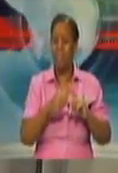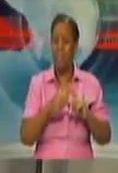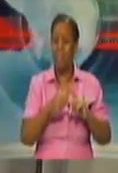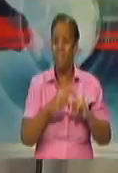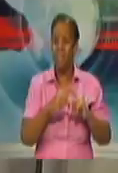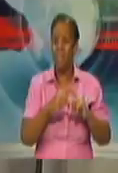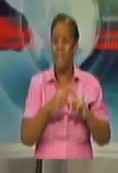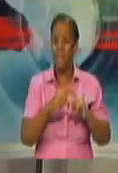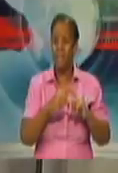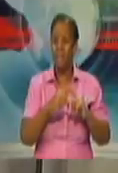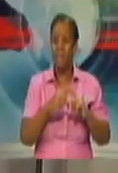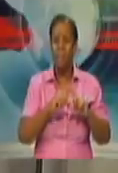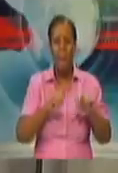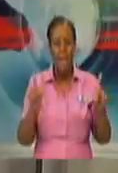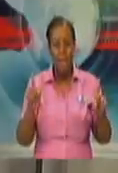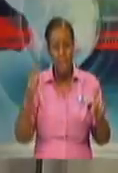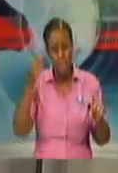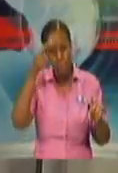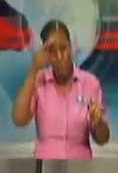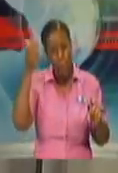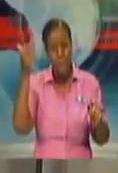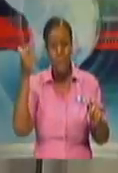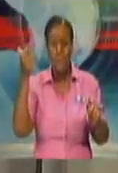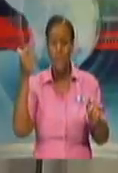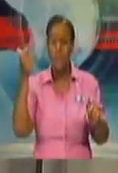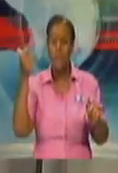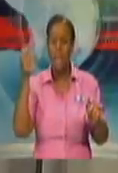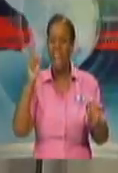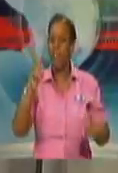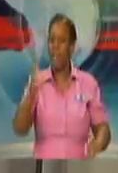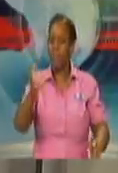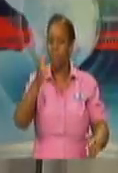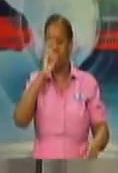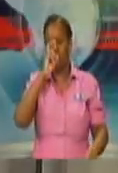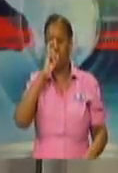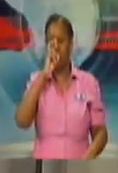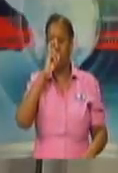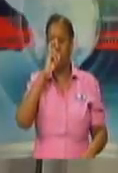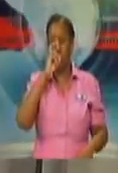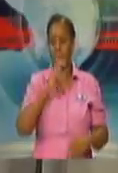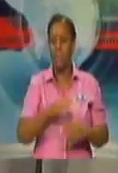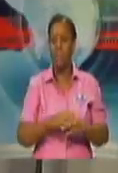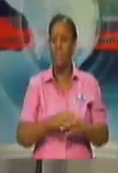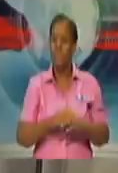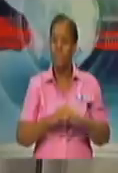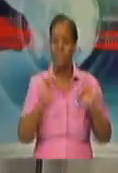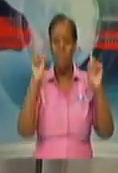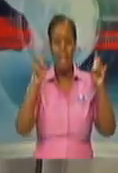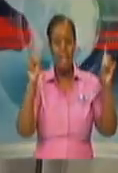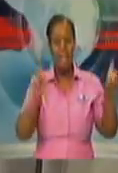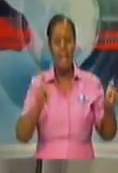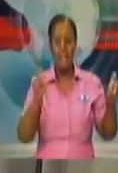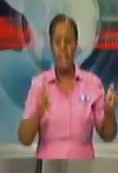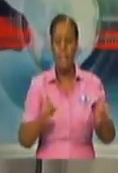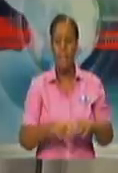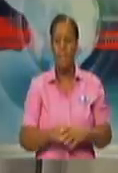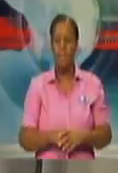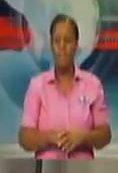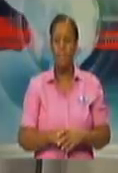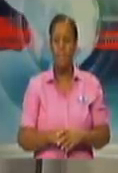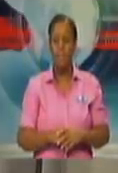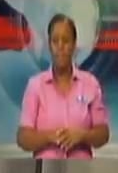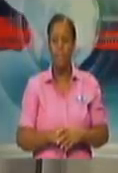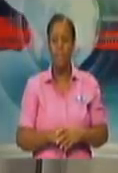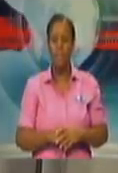on testing, and not given into these fads, that we are in the position